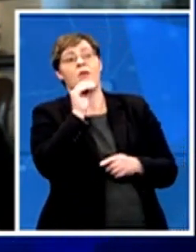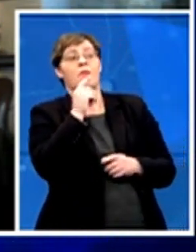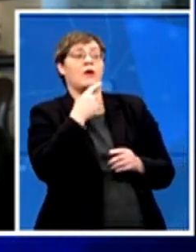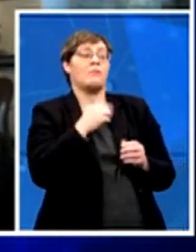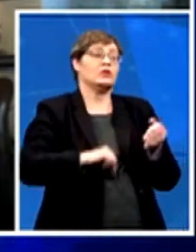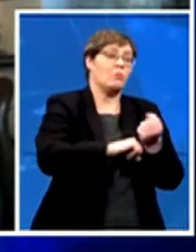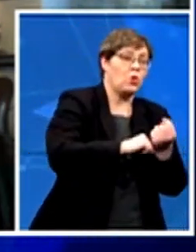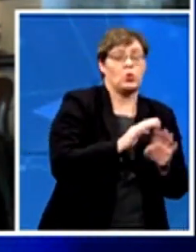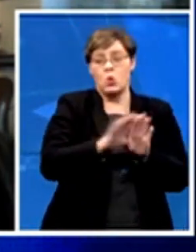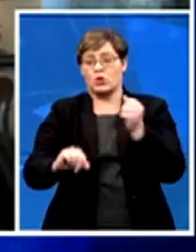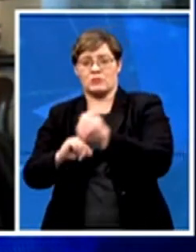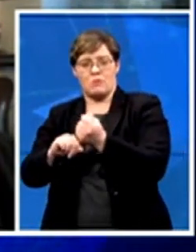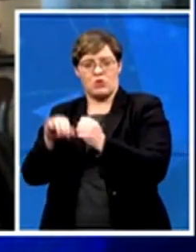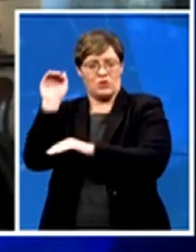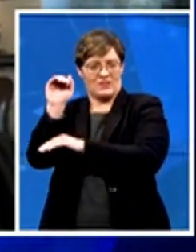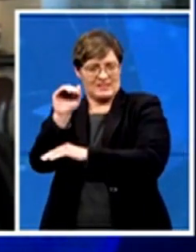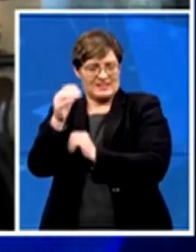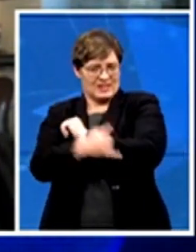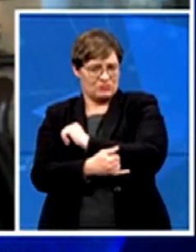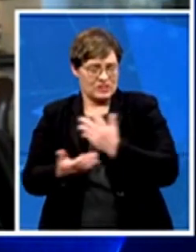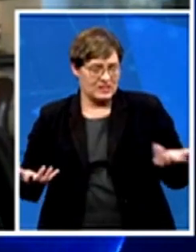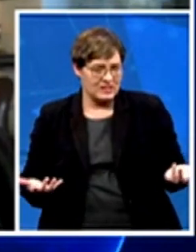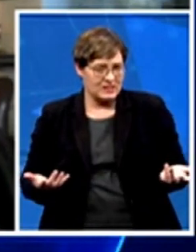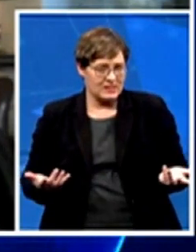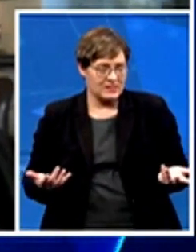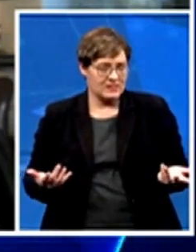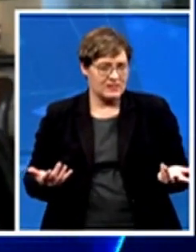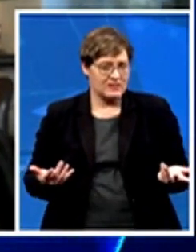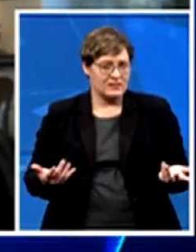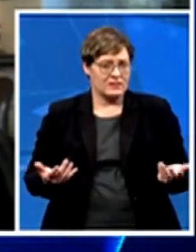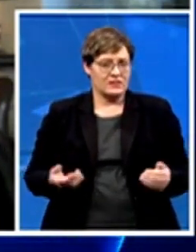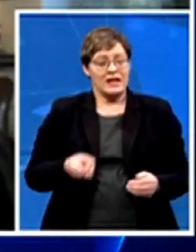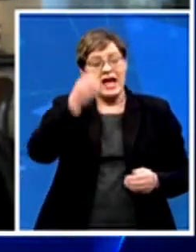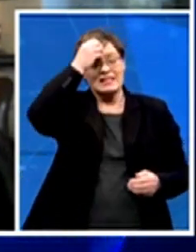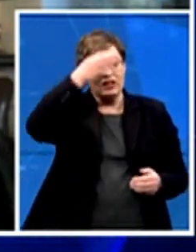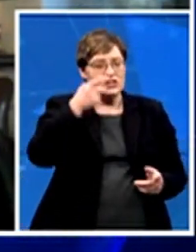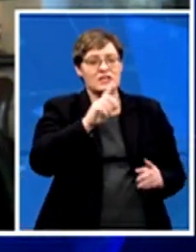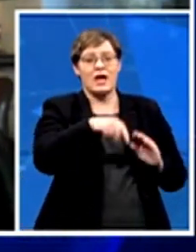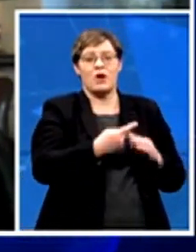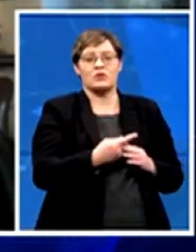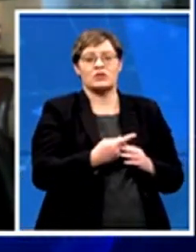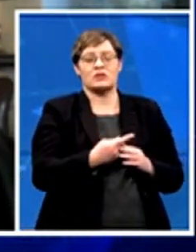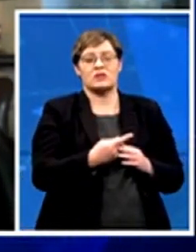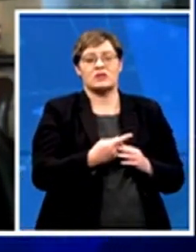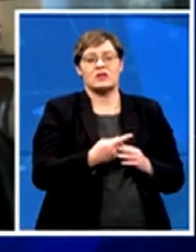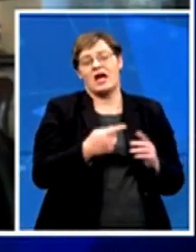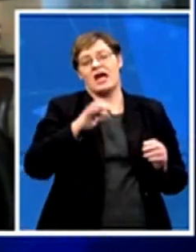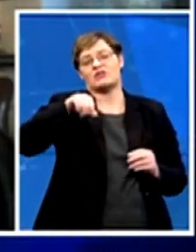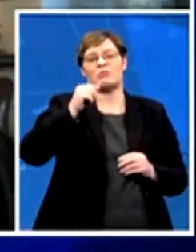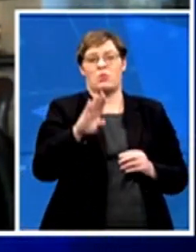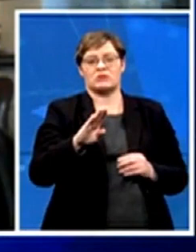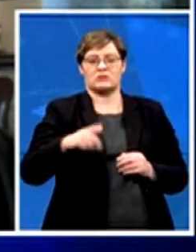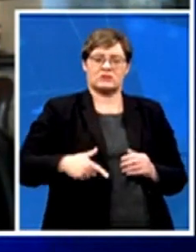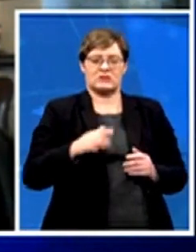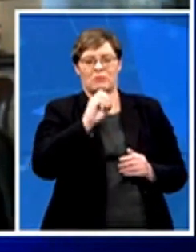Well, the perception that intelligence agencies are all about James Bond-type activities of us fighting the